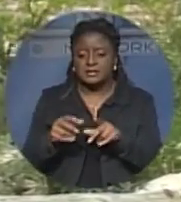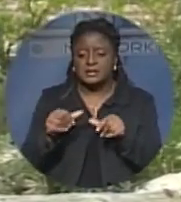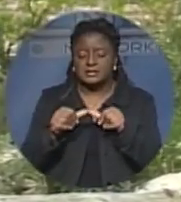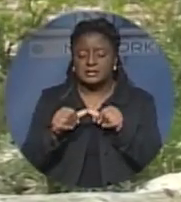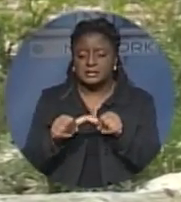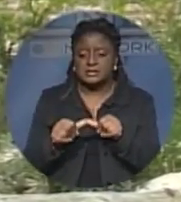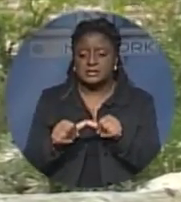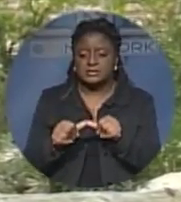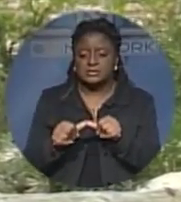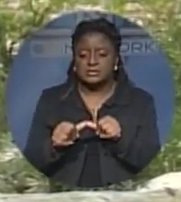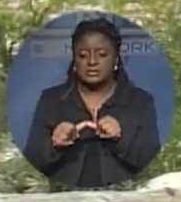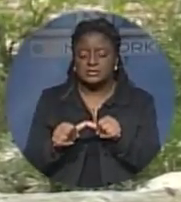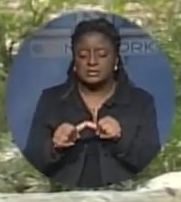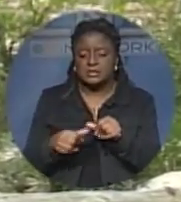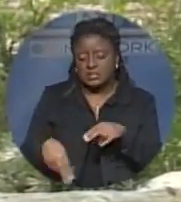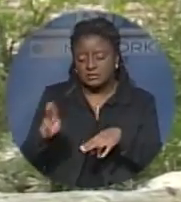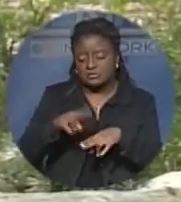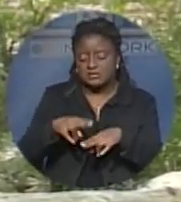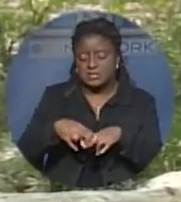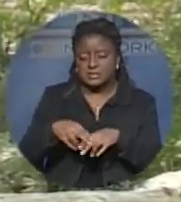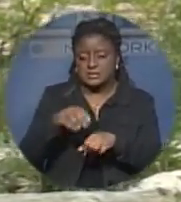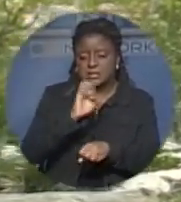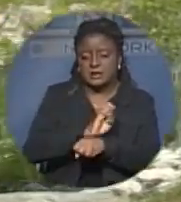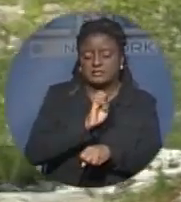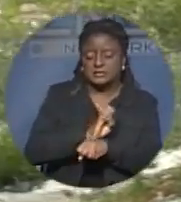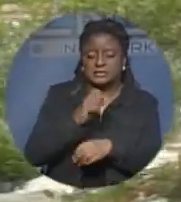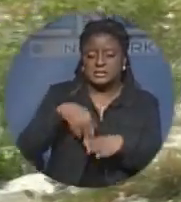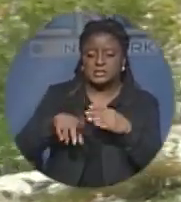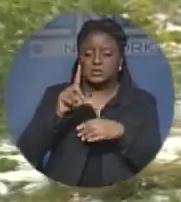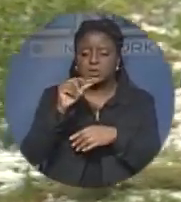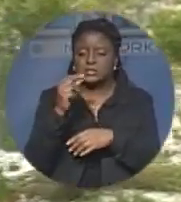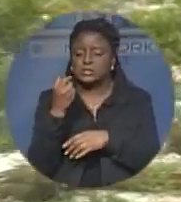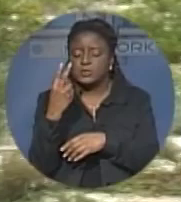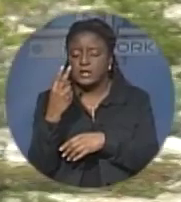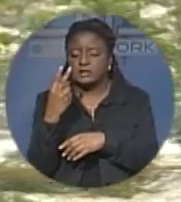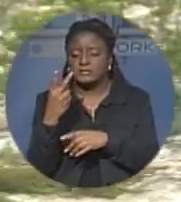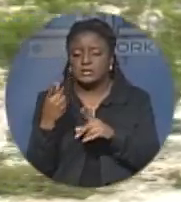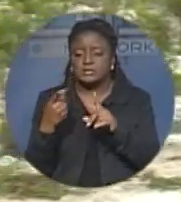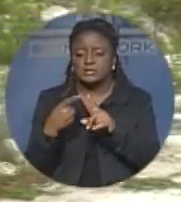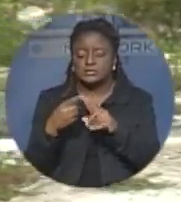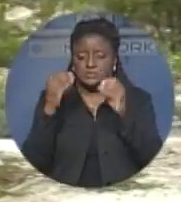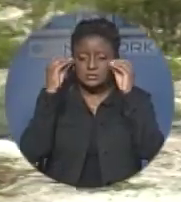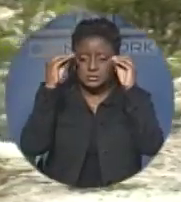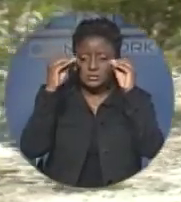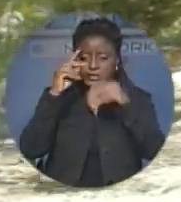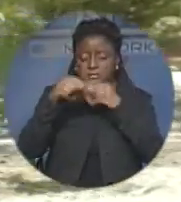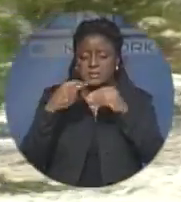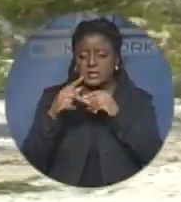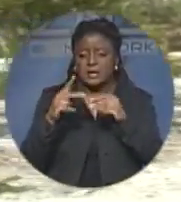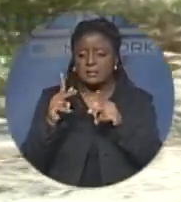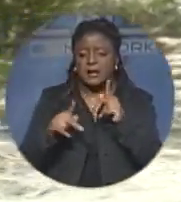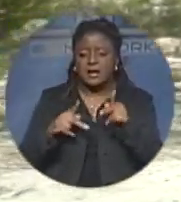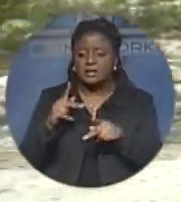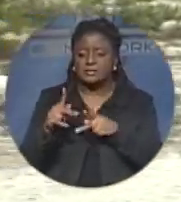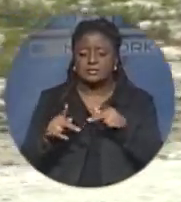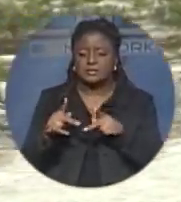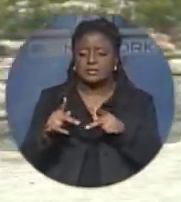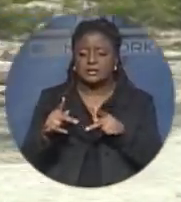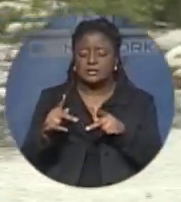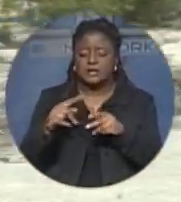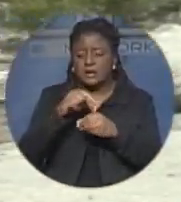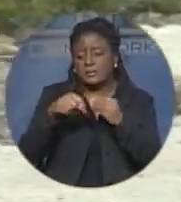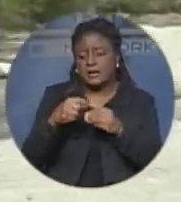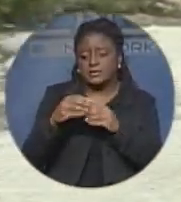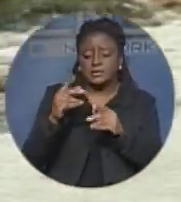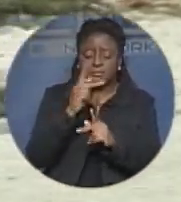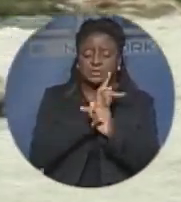to redouble their efforts in 2012 to get the message out about the importance of protecting the environment. You turn the corner here and